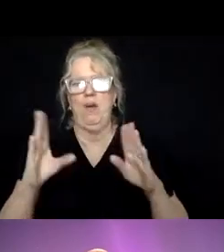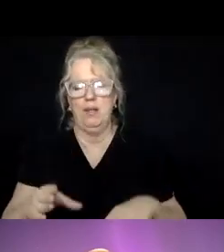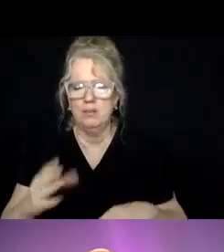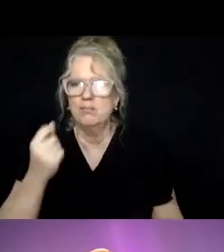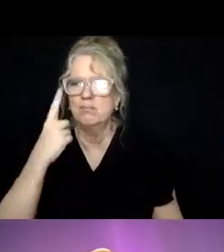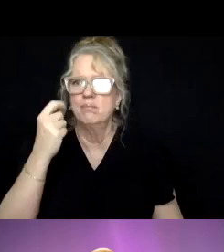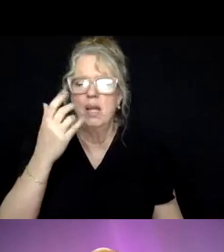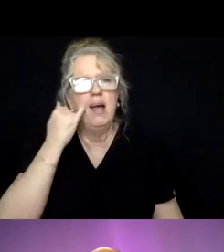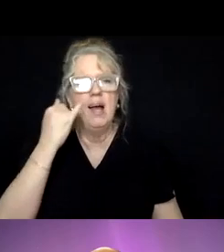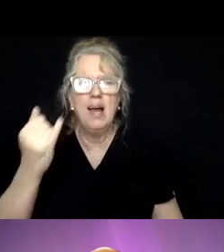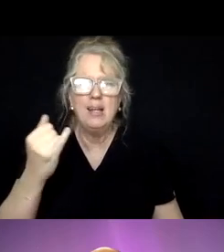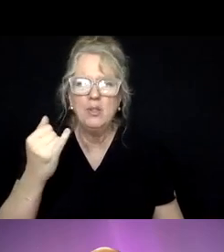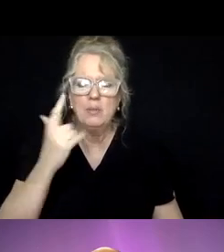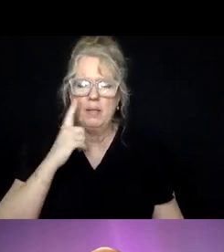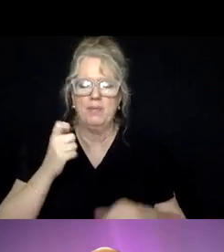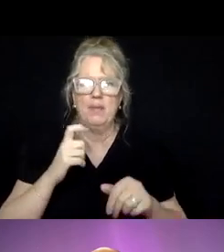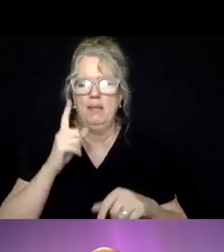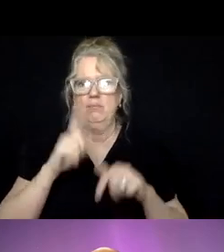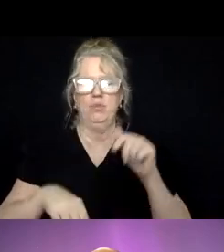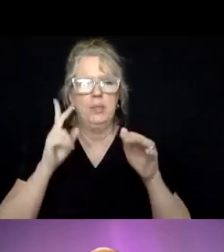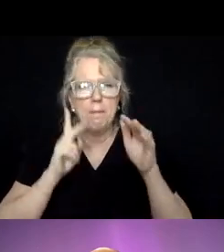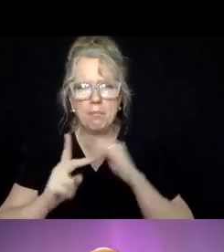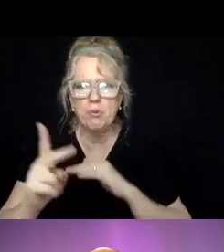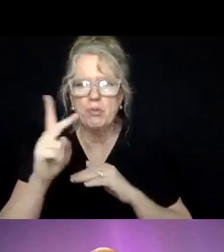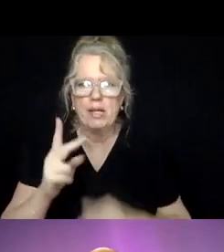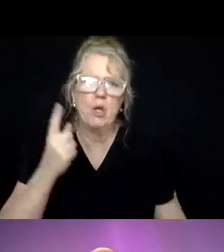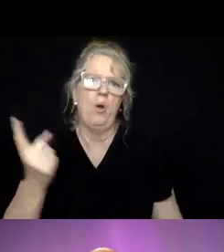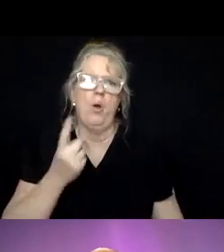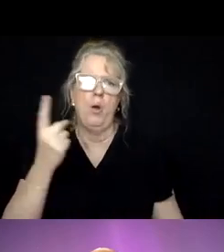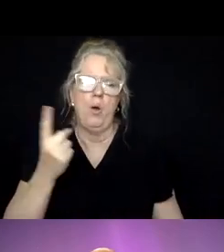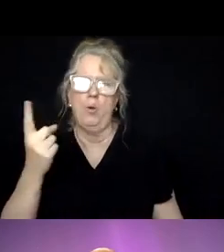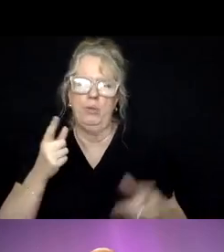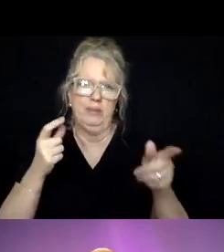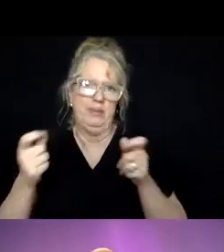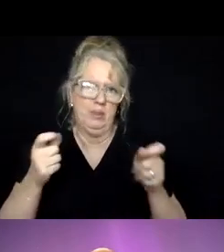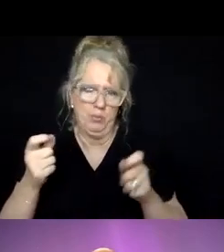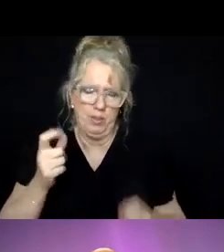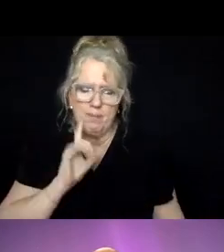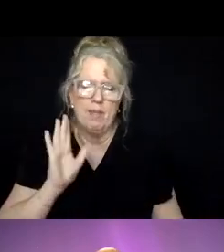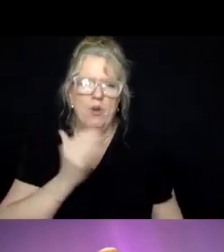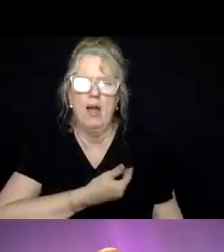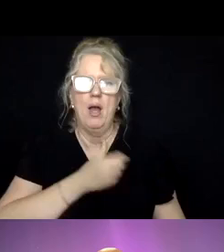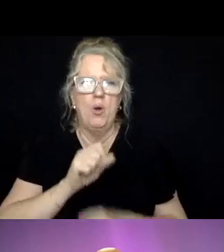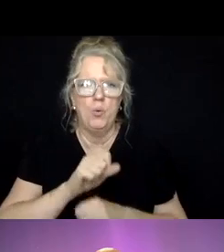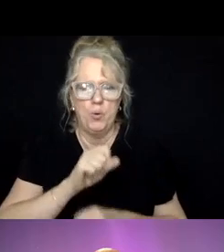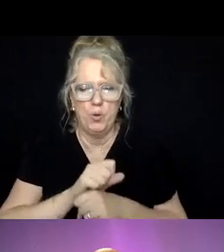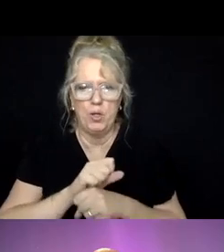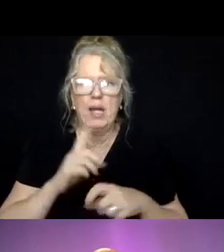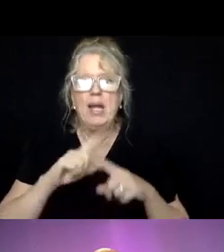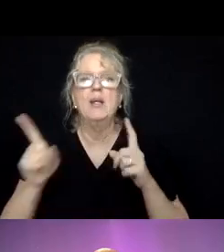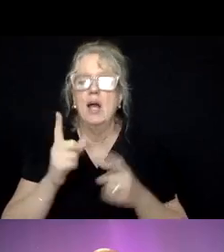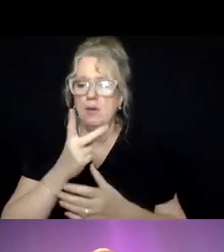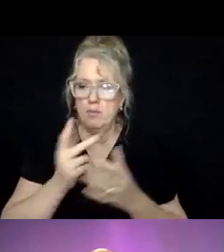idea of the inherent unpredictability that we always deal with, um, um, in, in our work combined with